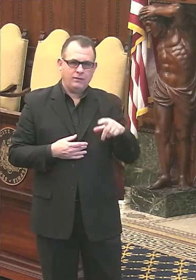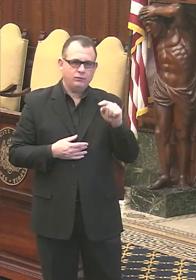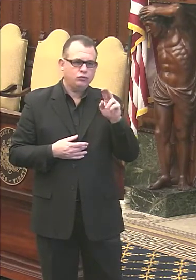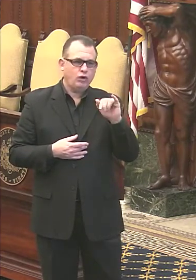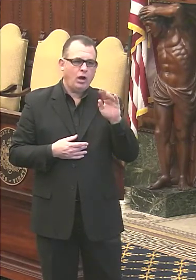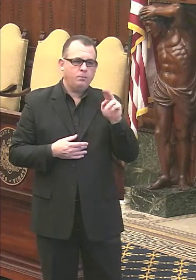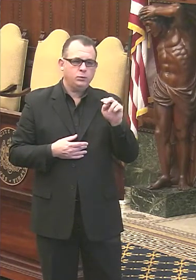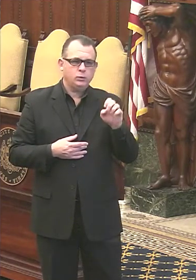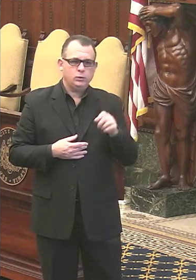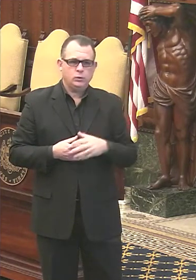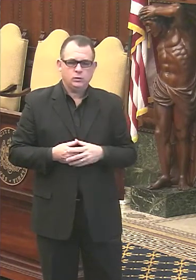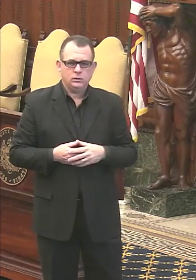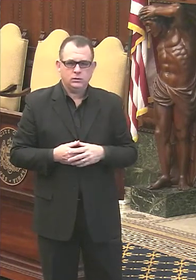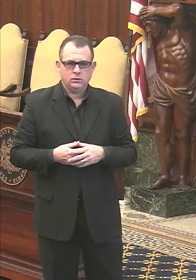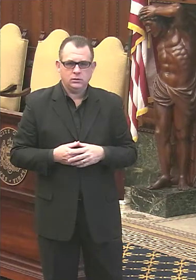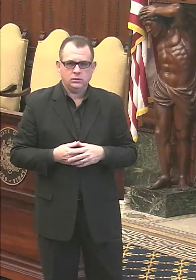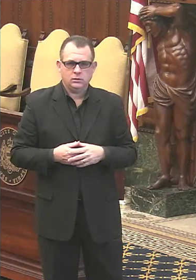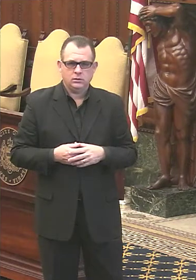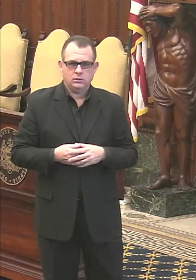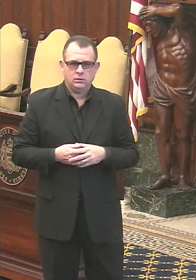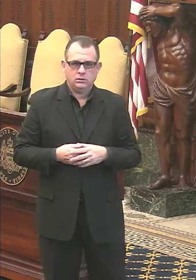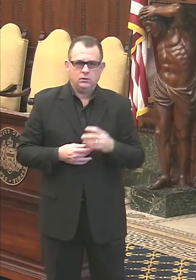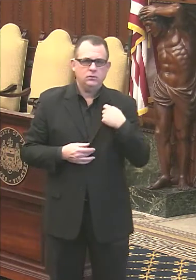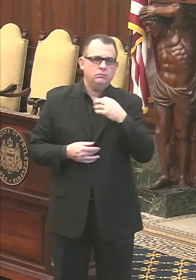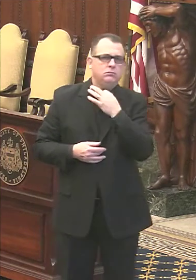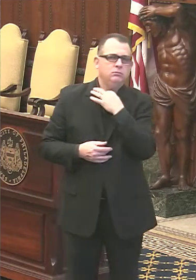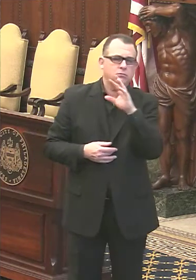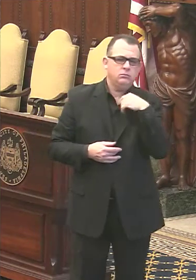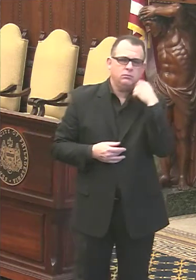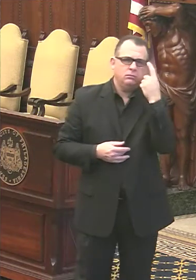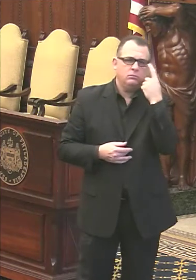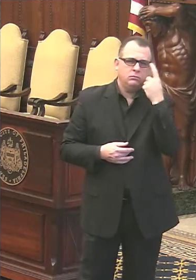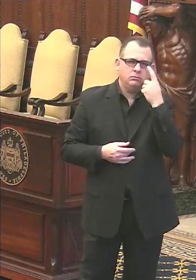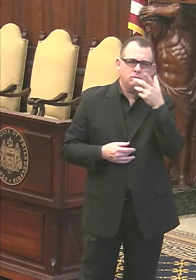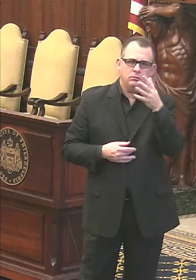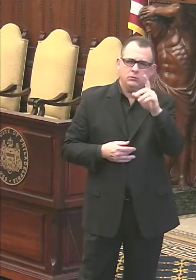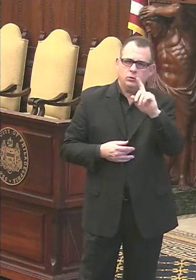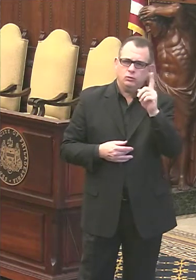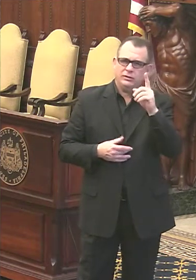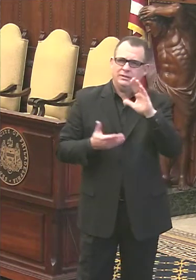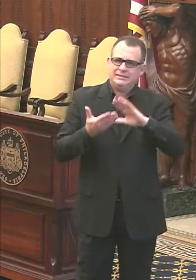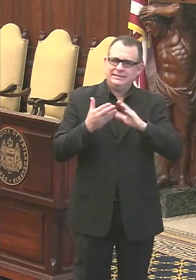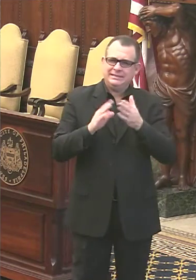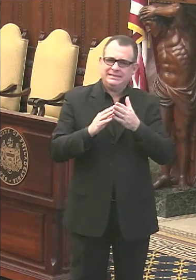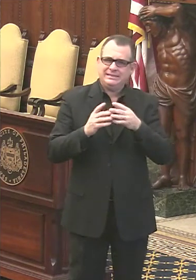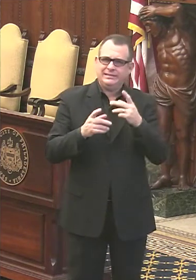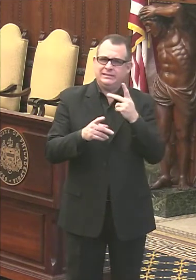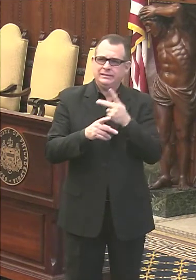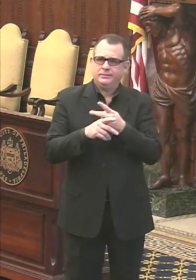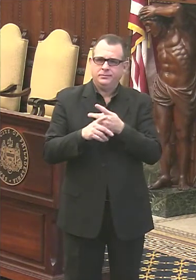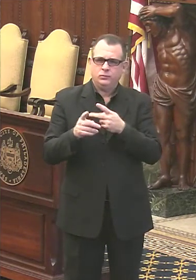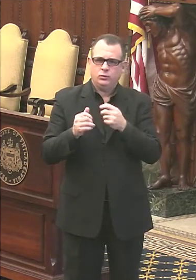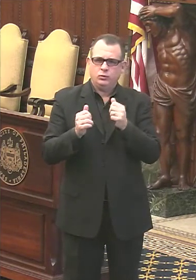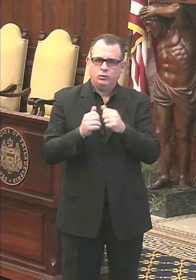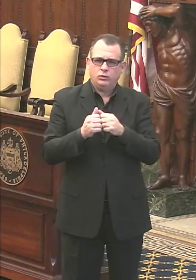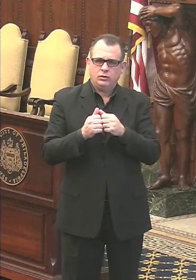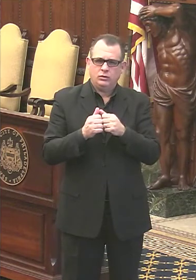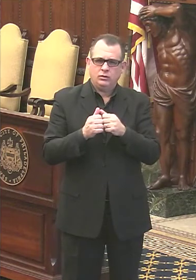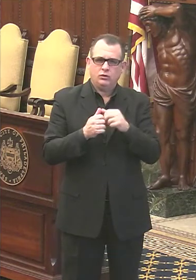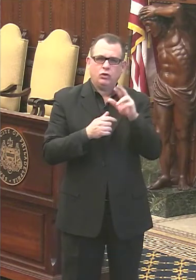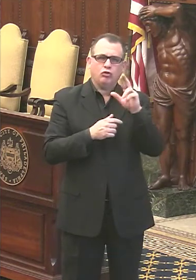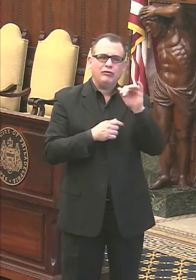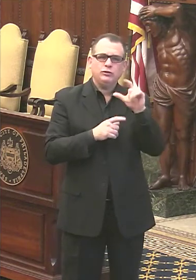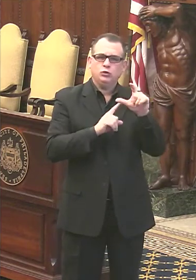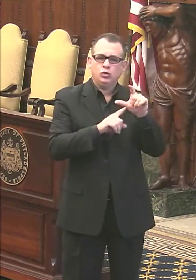Yes. Good afternoon. I was wondering where, um, where the city is in terms of racial data for vaccinations